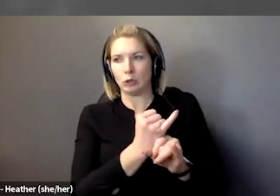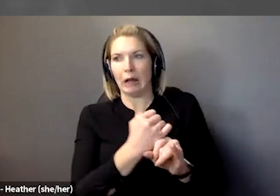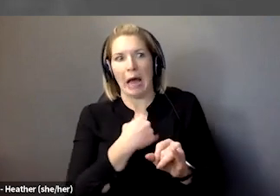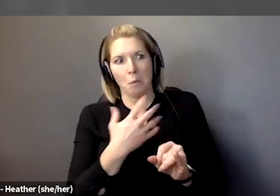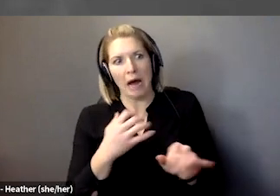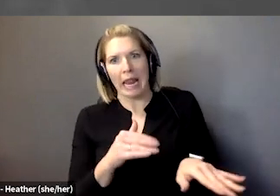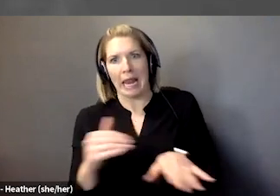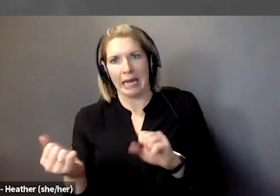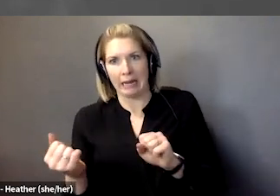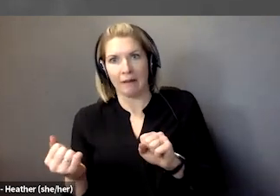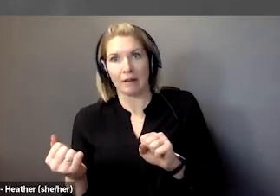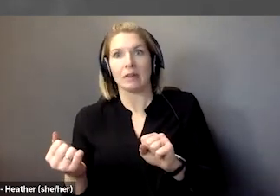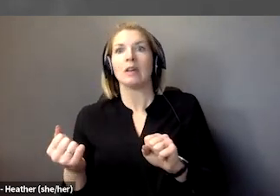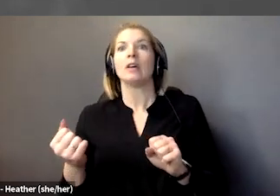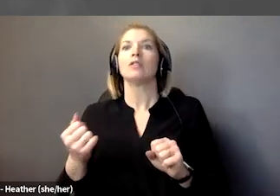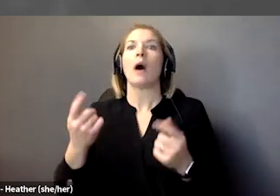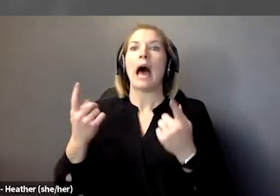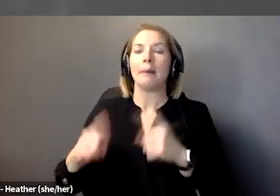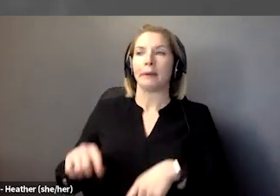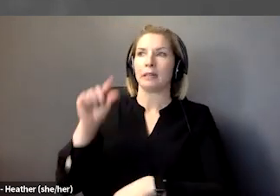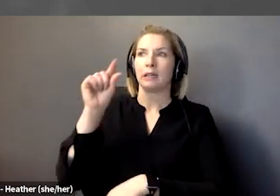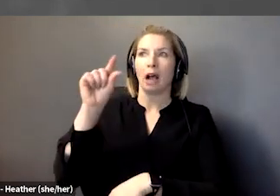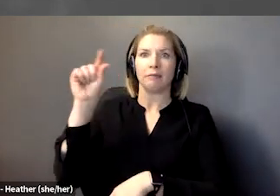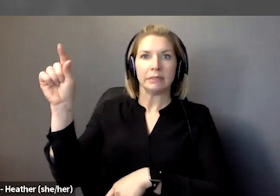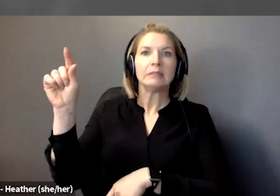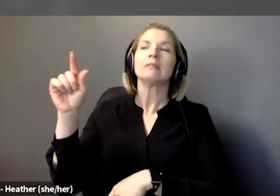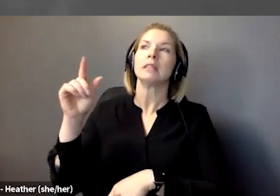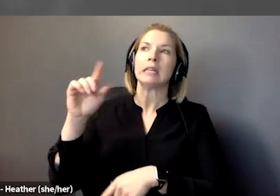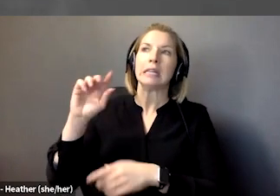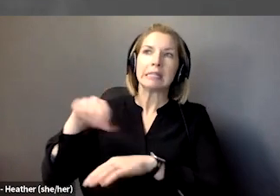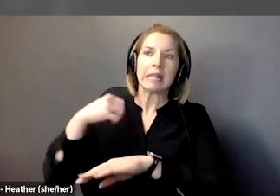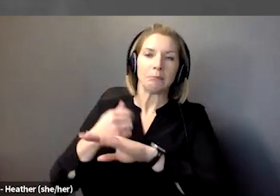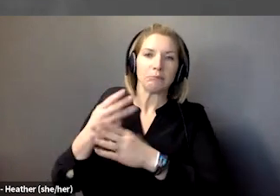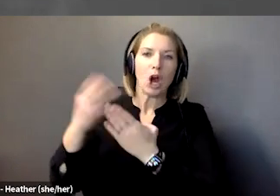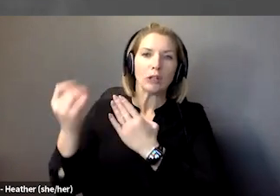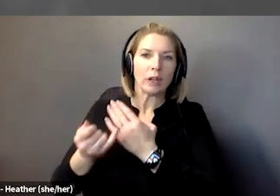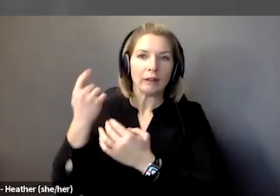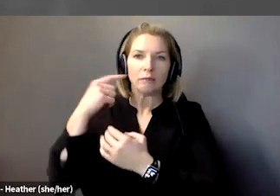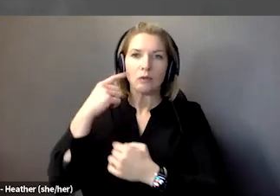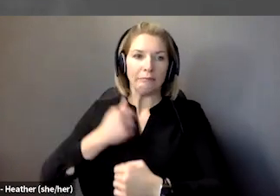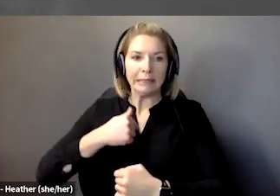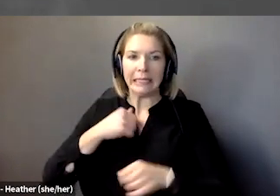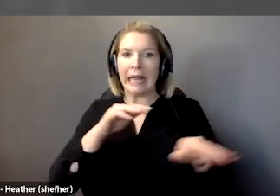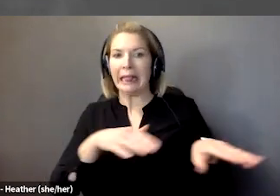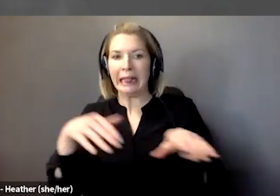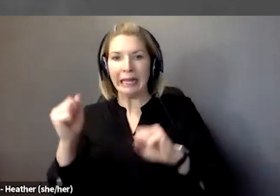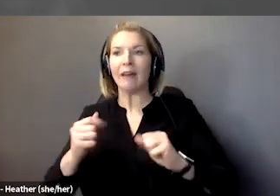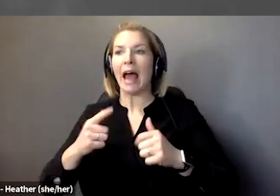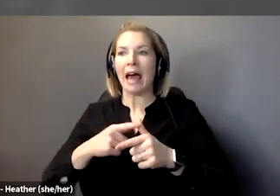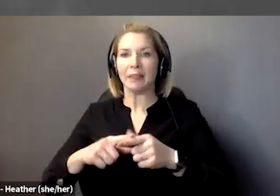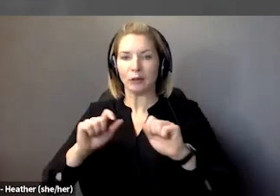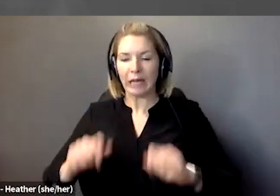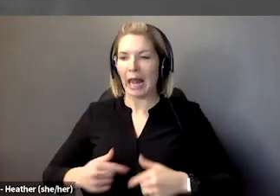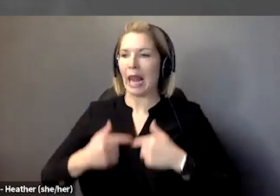project so that me and others could quit the long-term care facility and live in the community with self